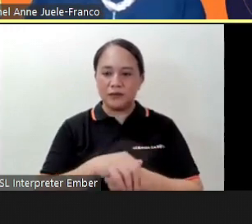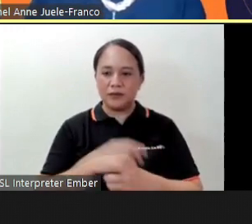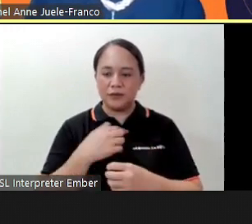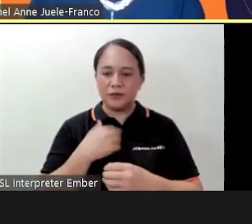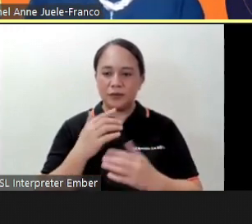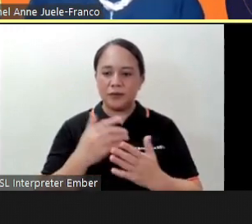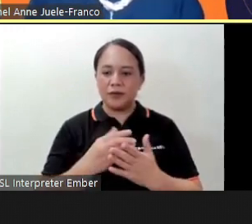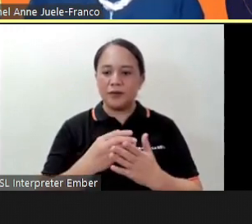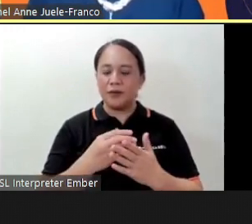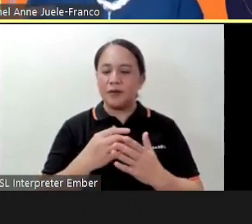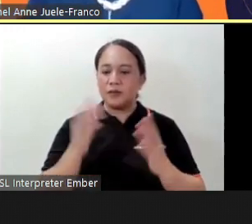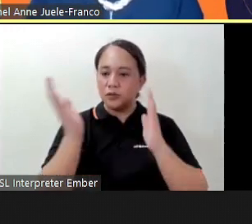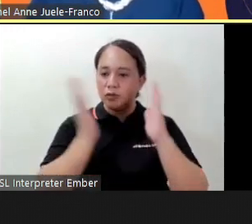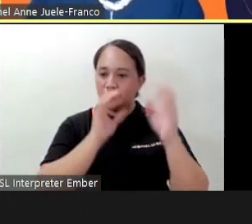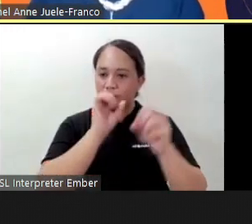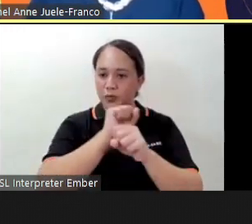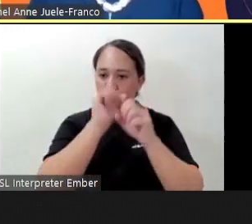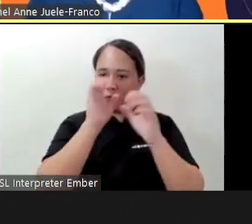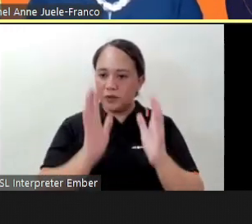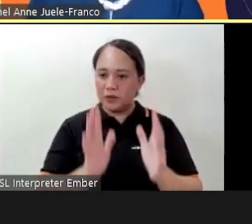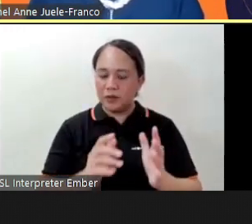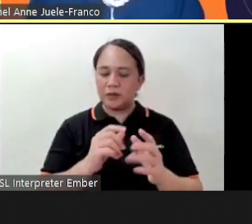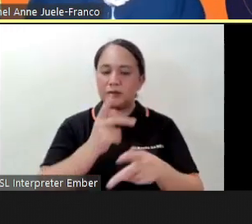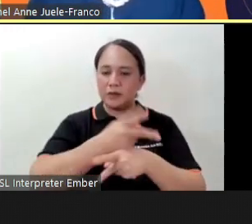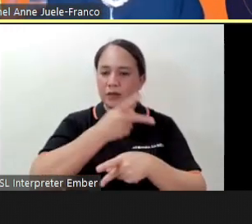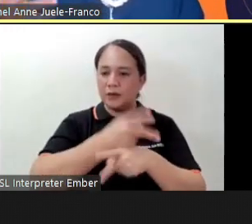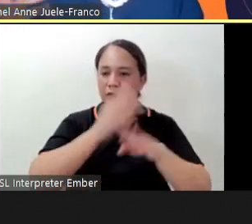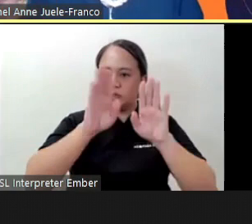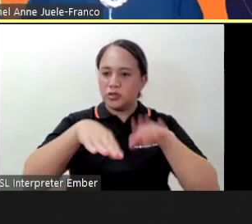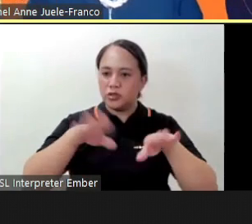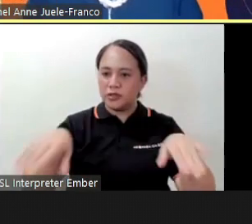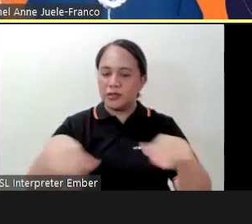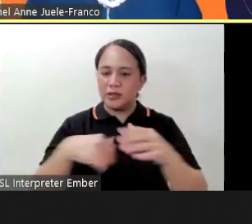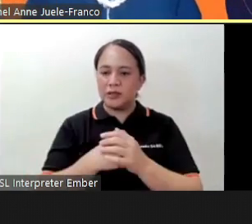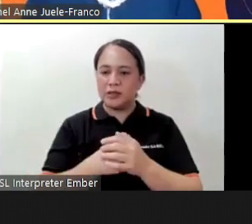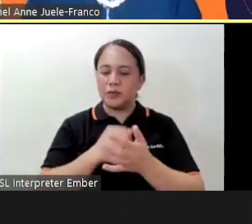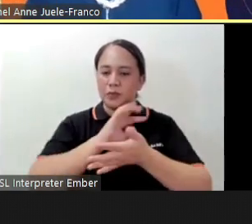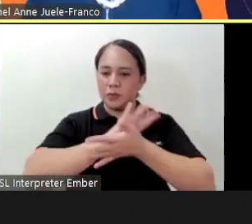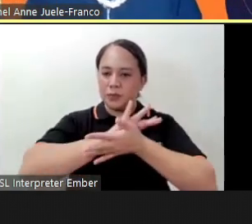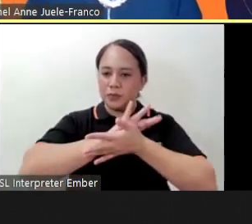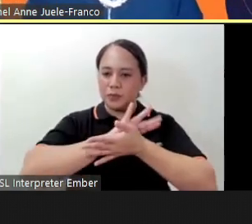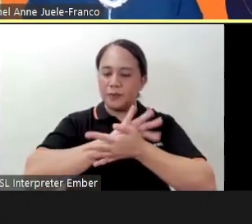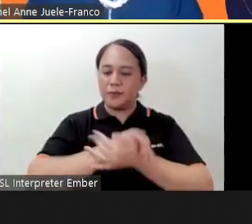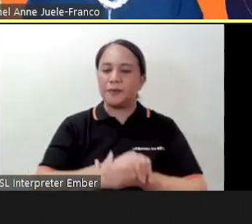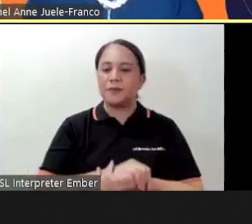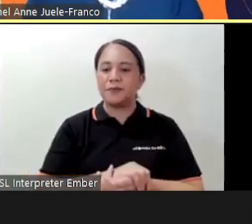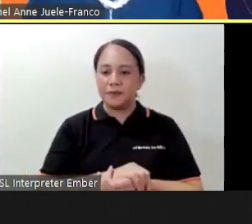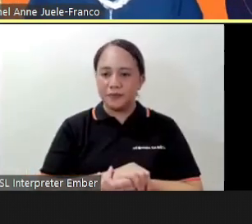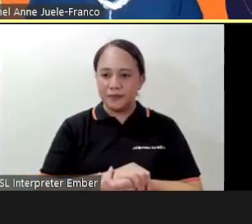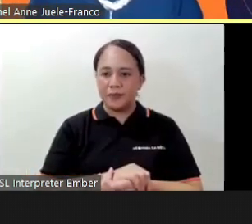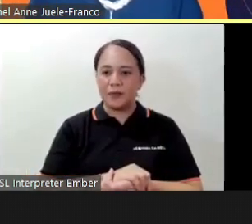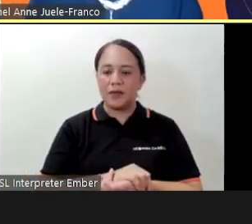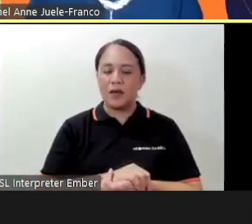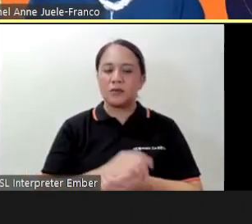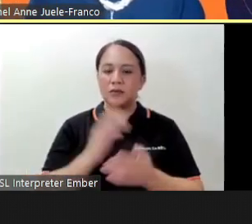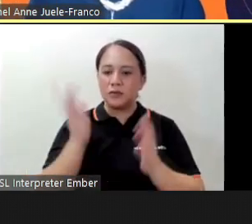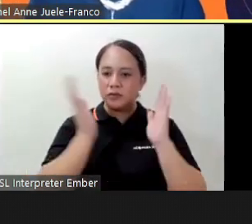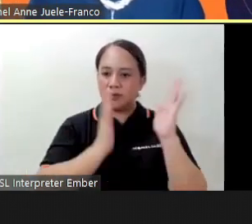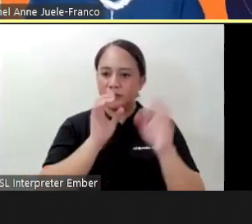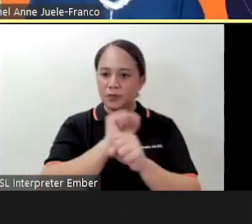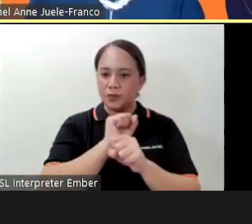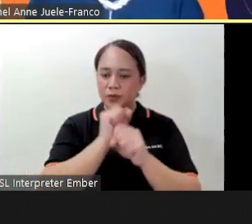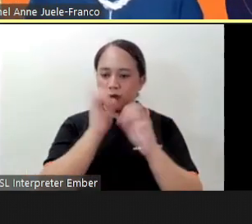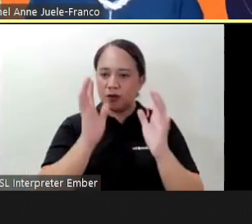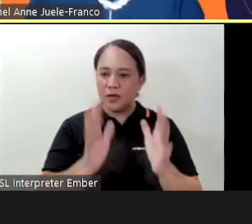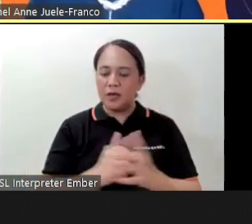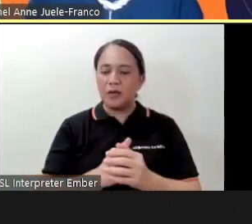frontliners out there who are taking care of the children of those COVID pandemic frontliners and of course